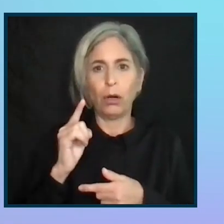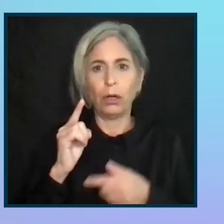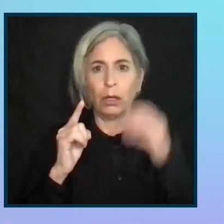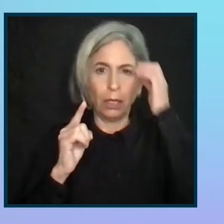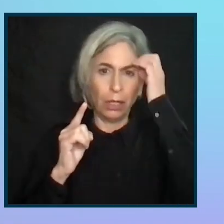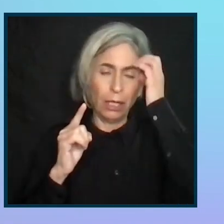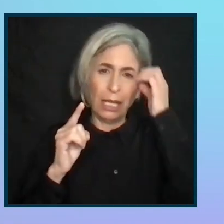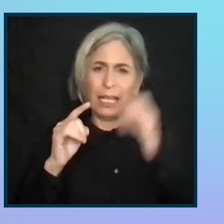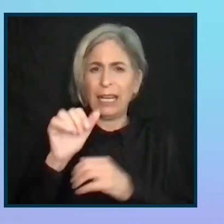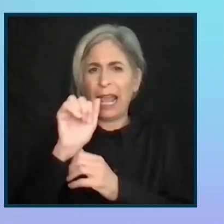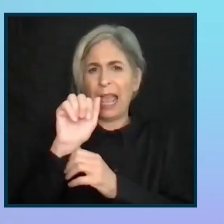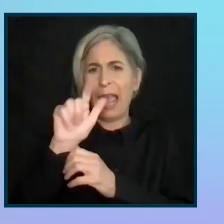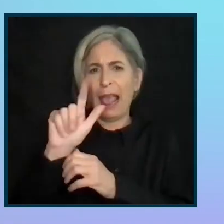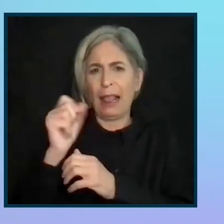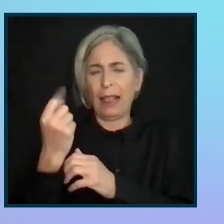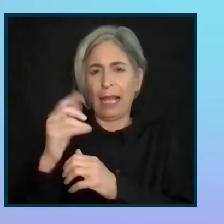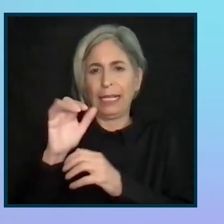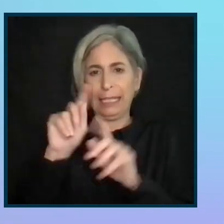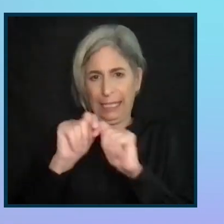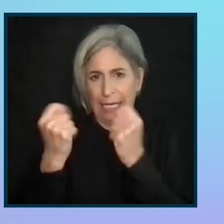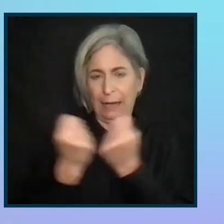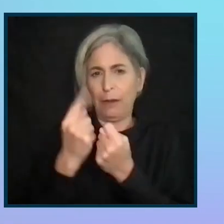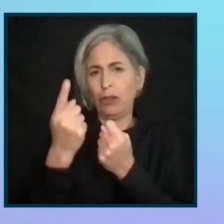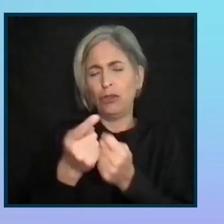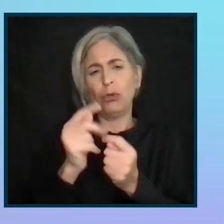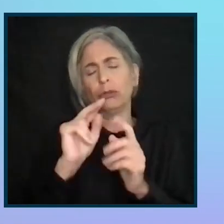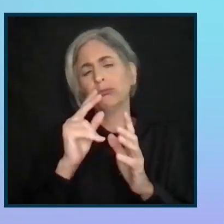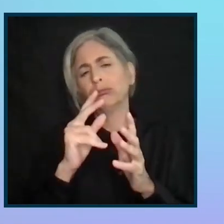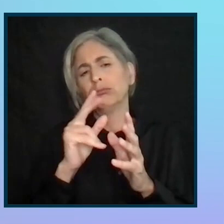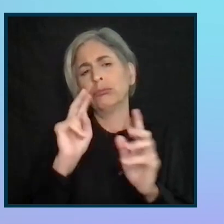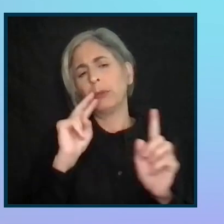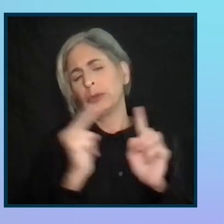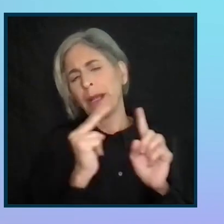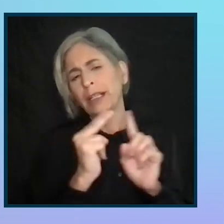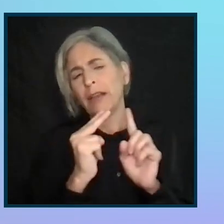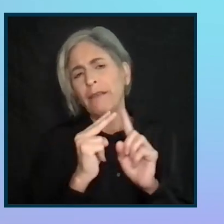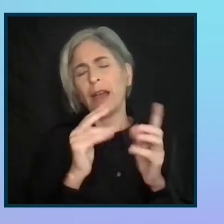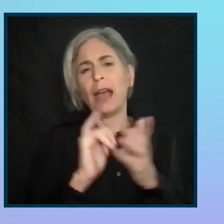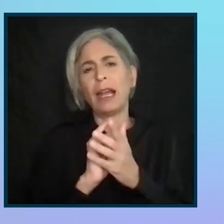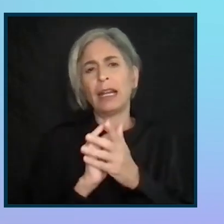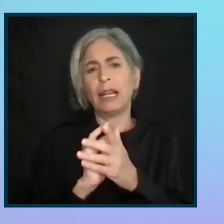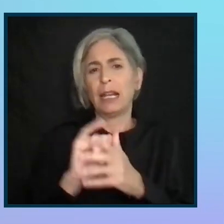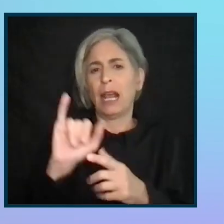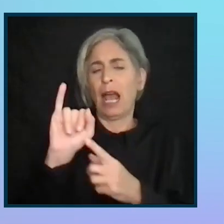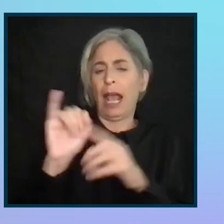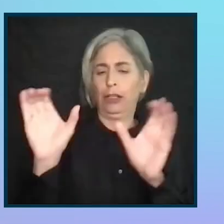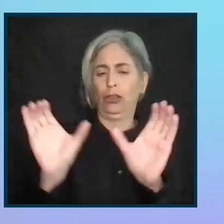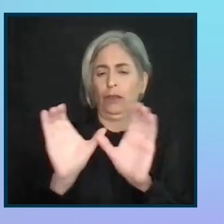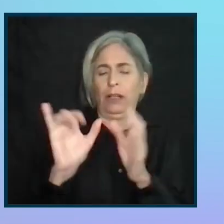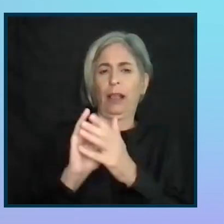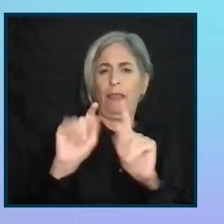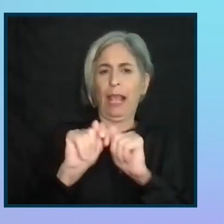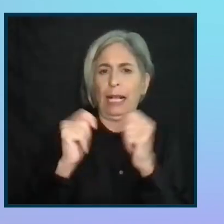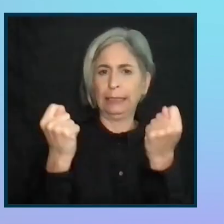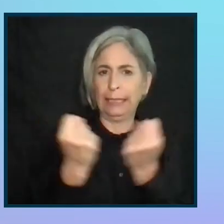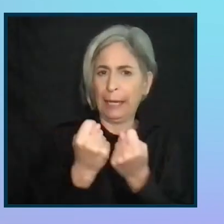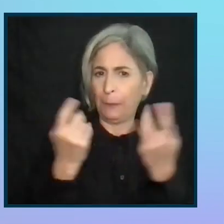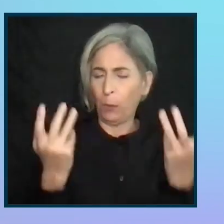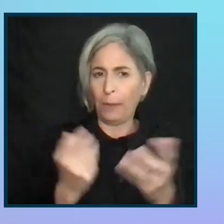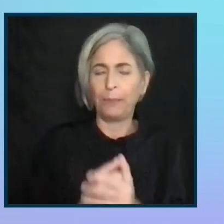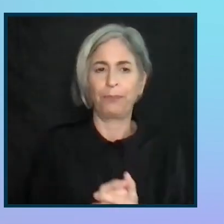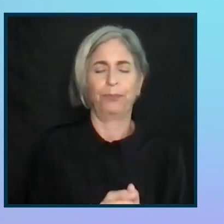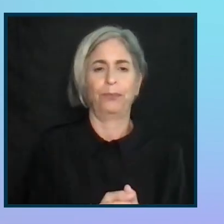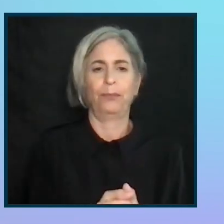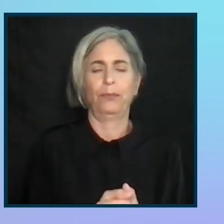team, what is your take on the importance of having ally certifications on that team? And